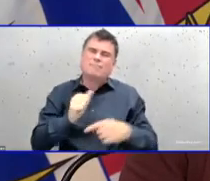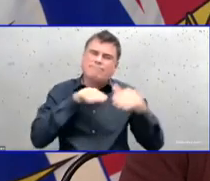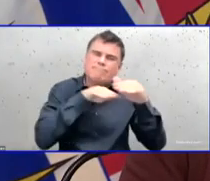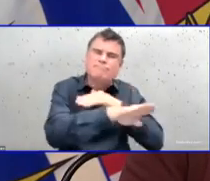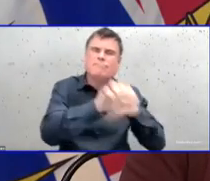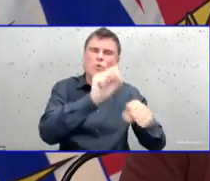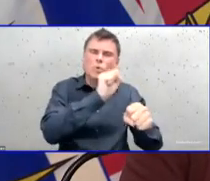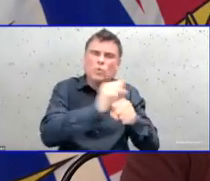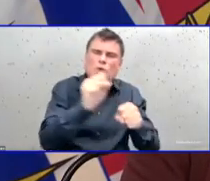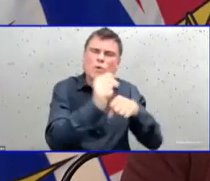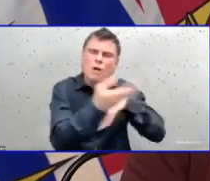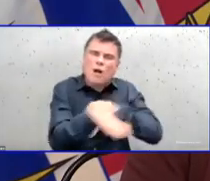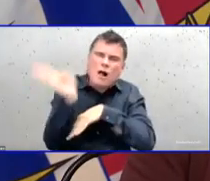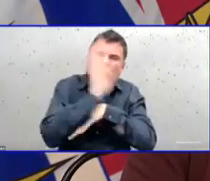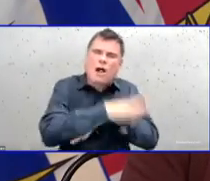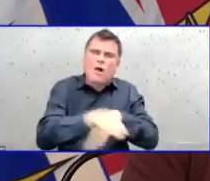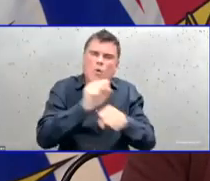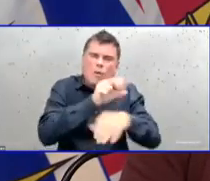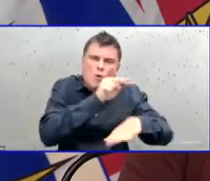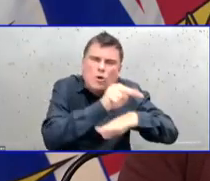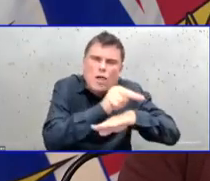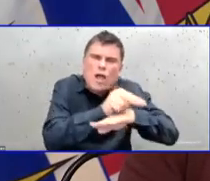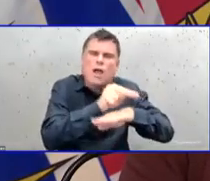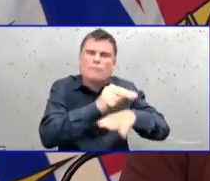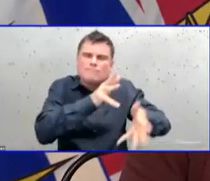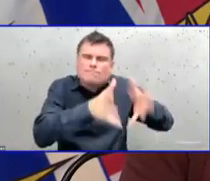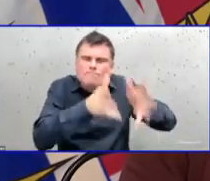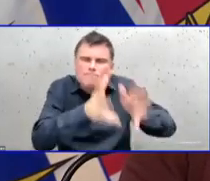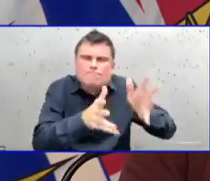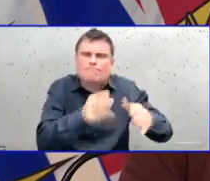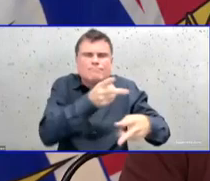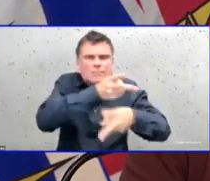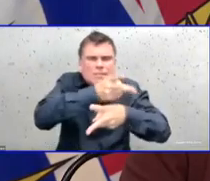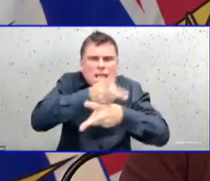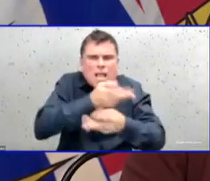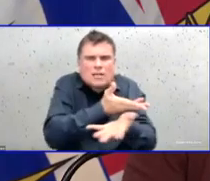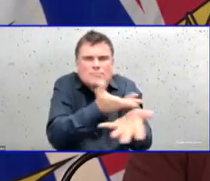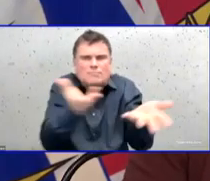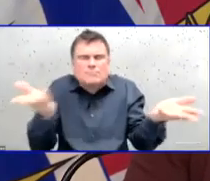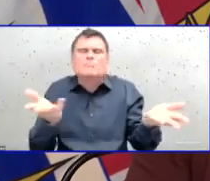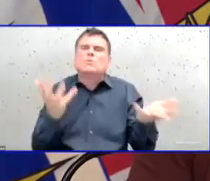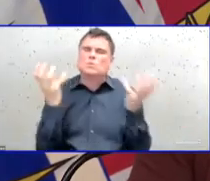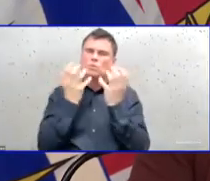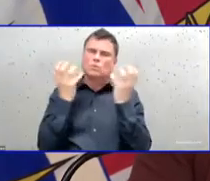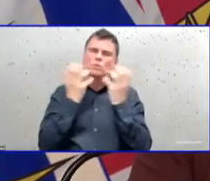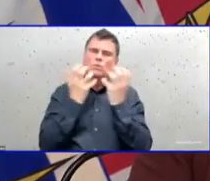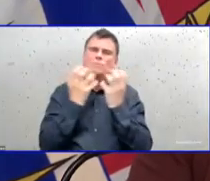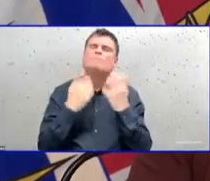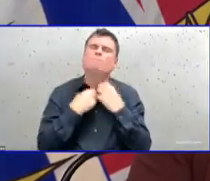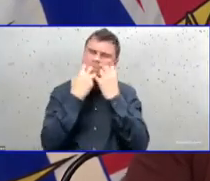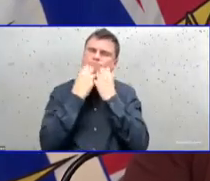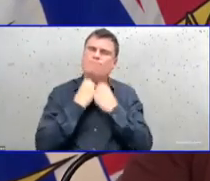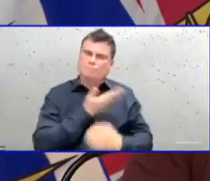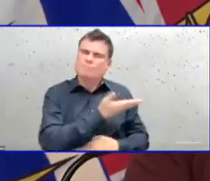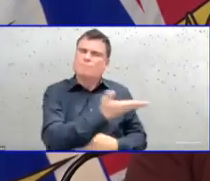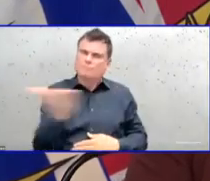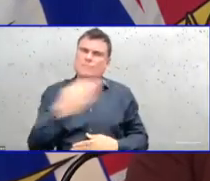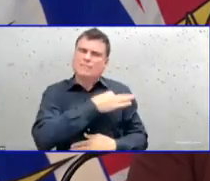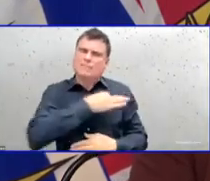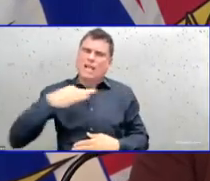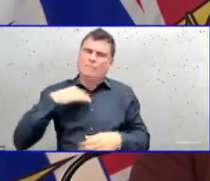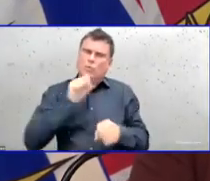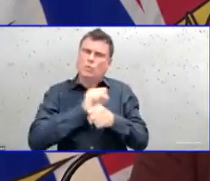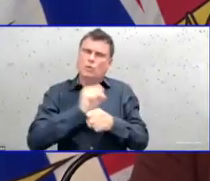very best care possible. And my gratitude goes to you as well. So today, I'm also going to be providing